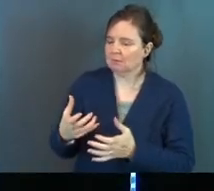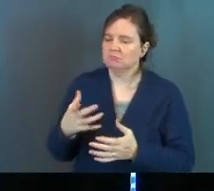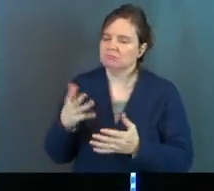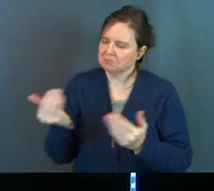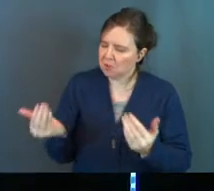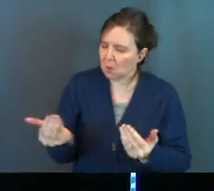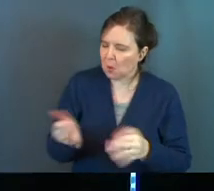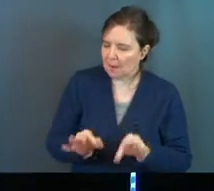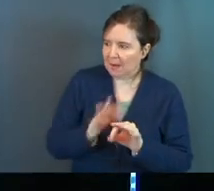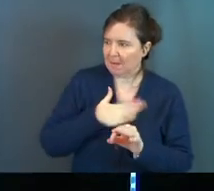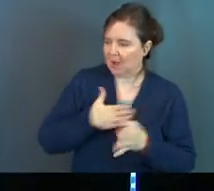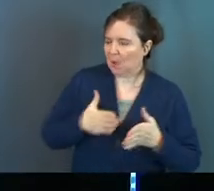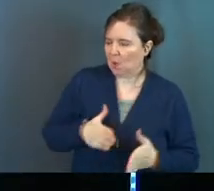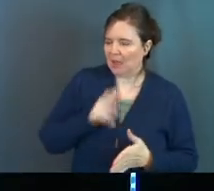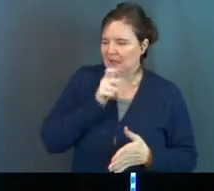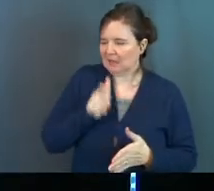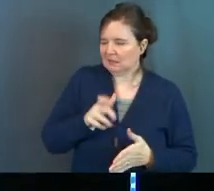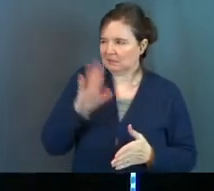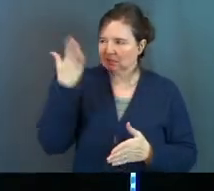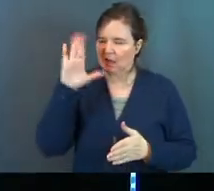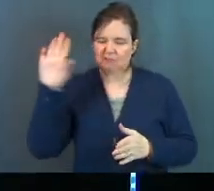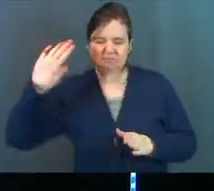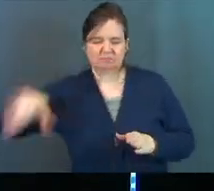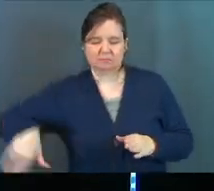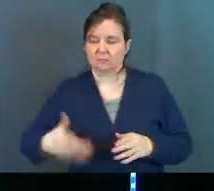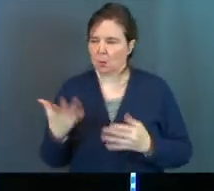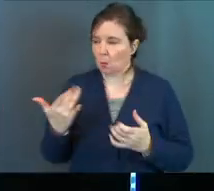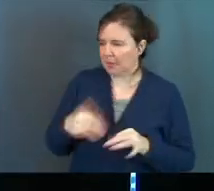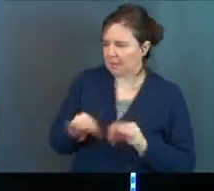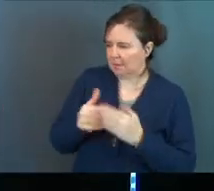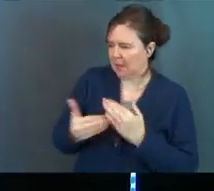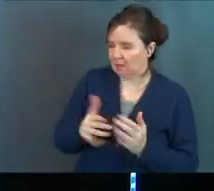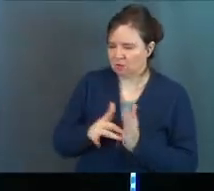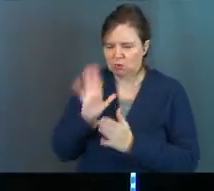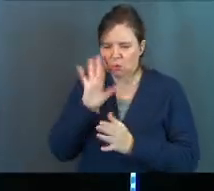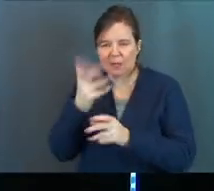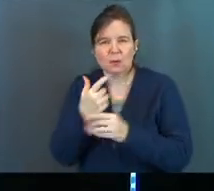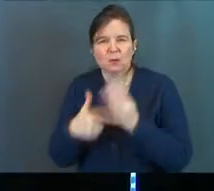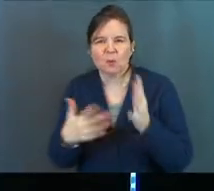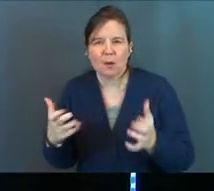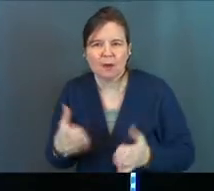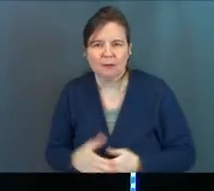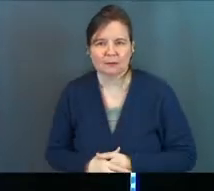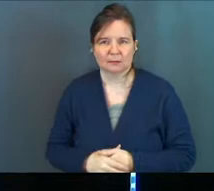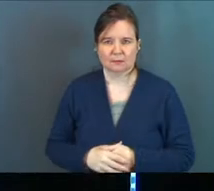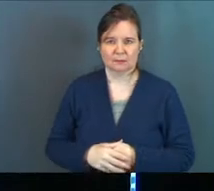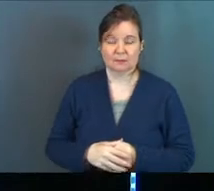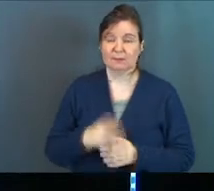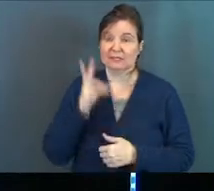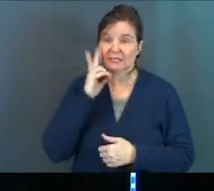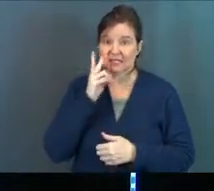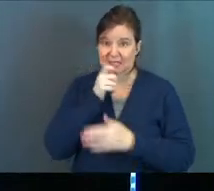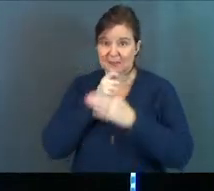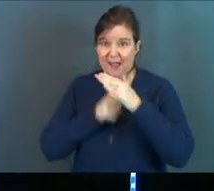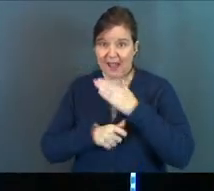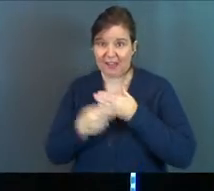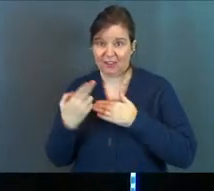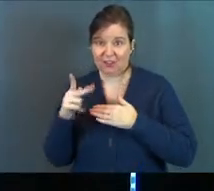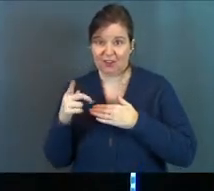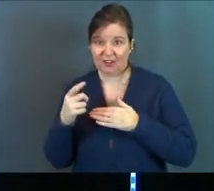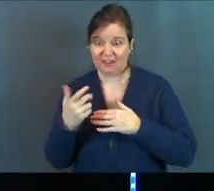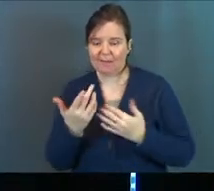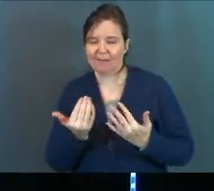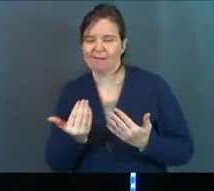How about you matter in my way, not necessarily God's way. Why does it matter, Jesus? You're going to get what you want. See him hiding the hook?